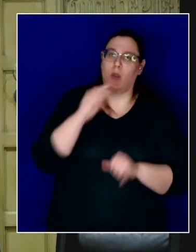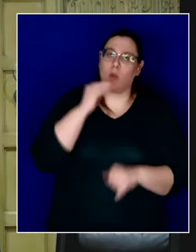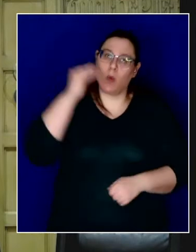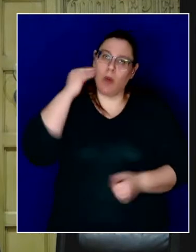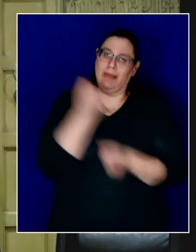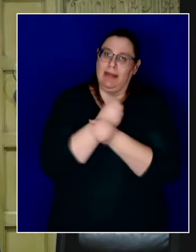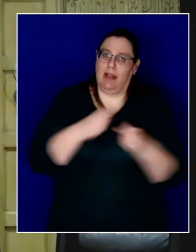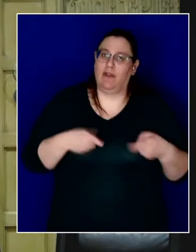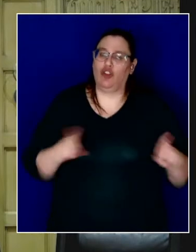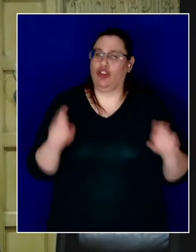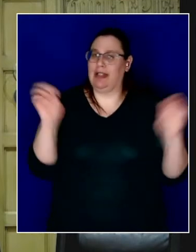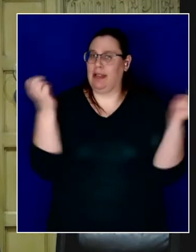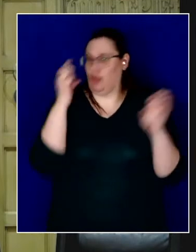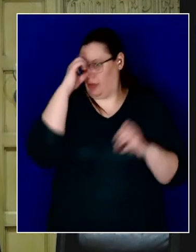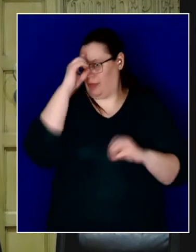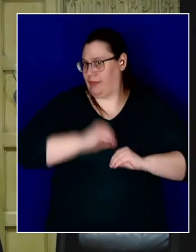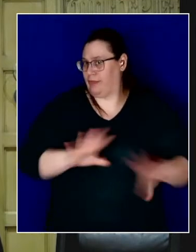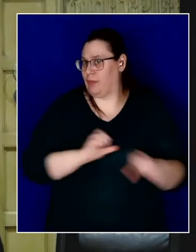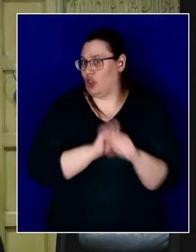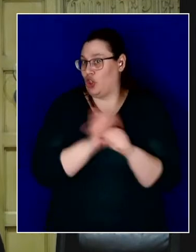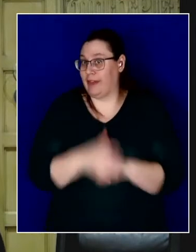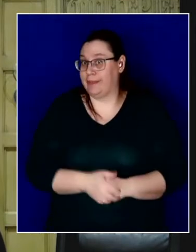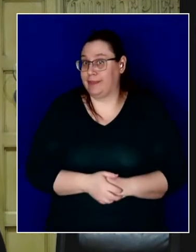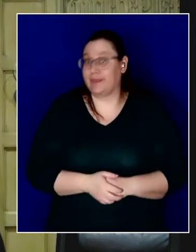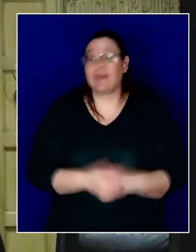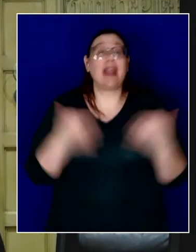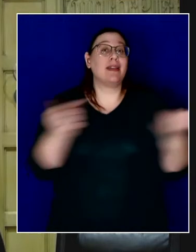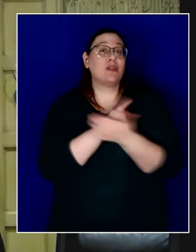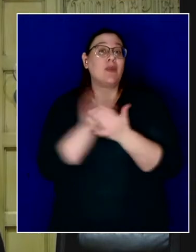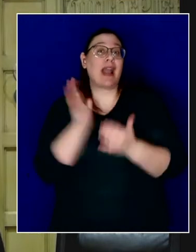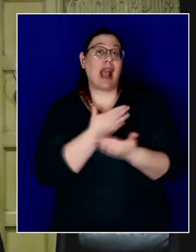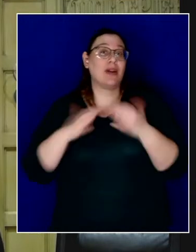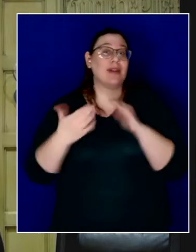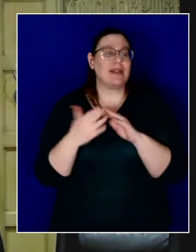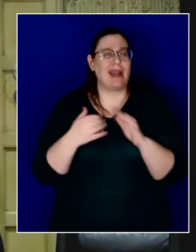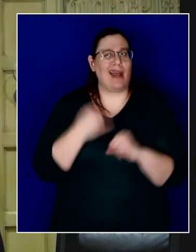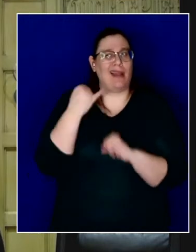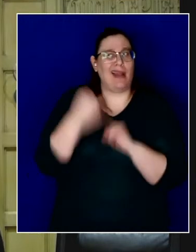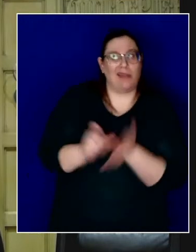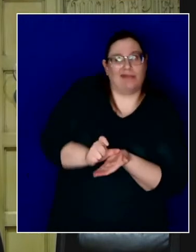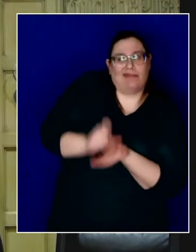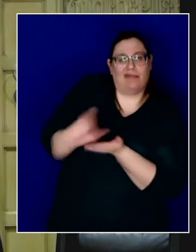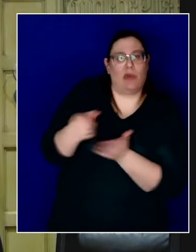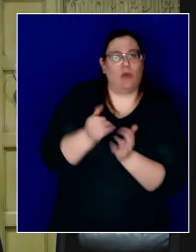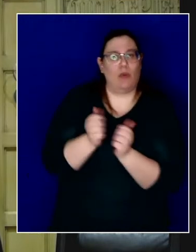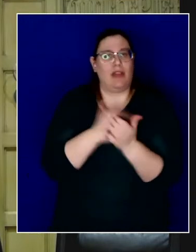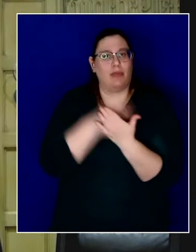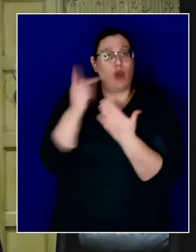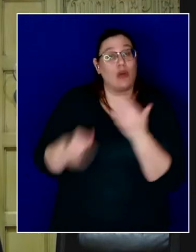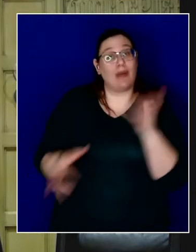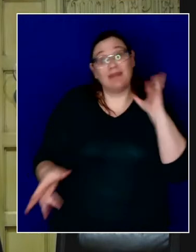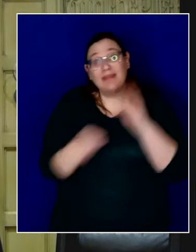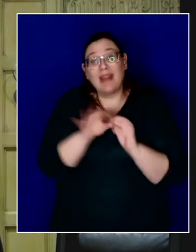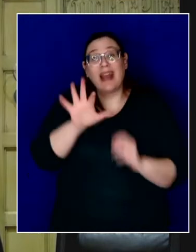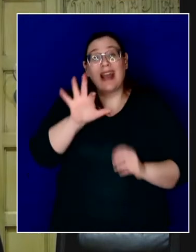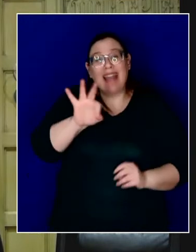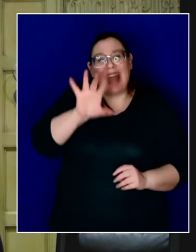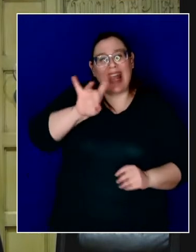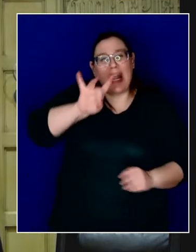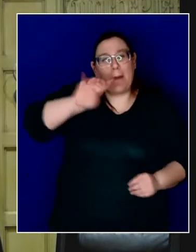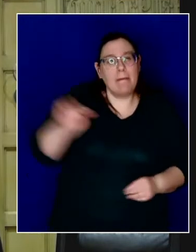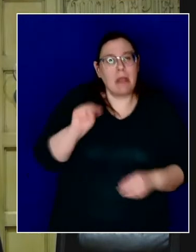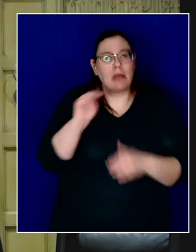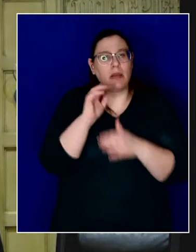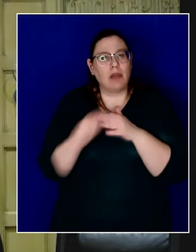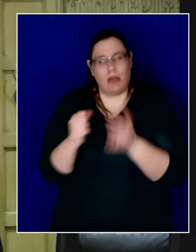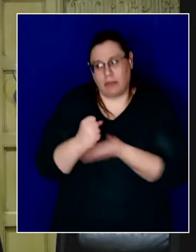during the COVID emergency. And this week, our city will deliver its last payments through this program, totaling $98 million in assistance